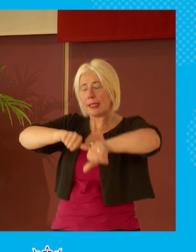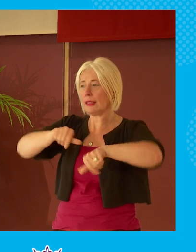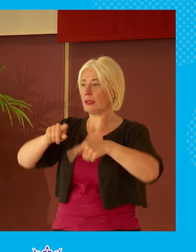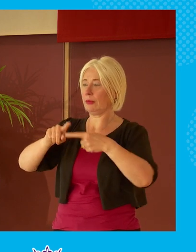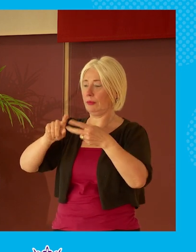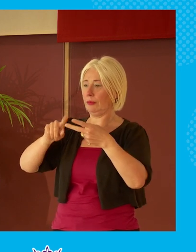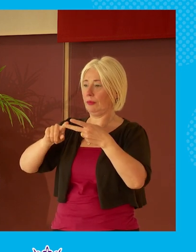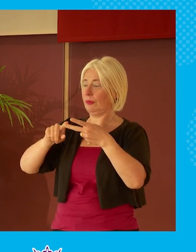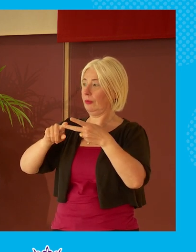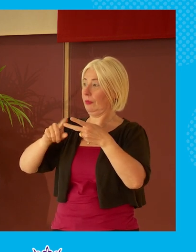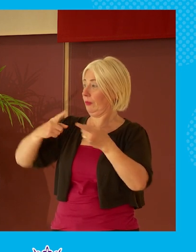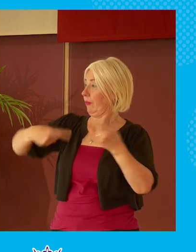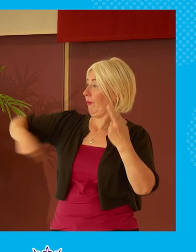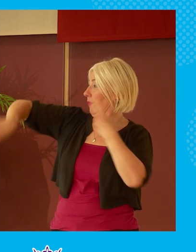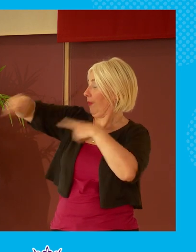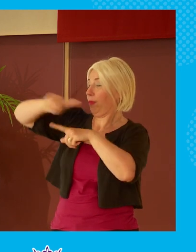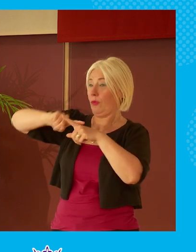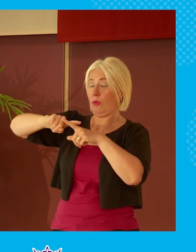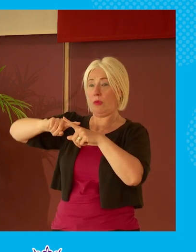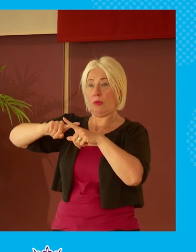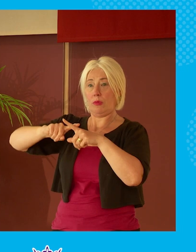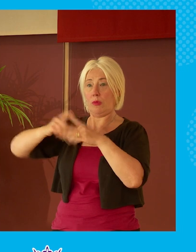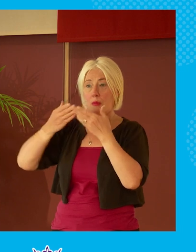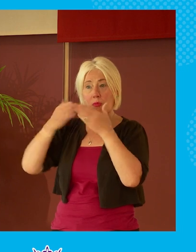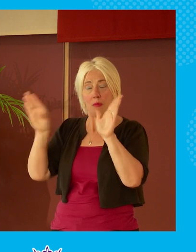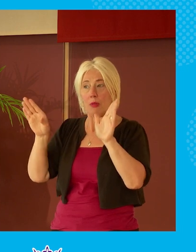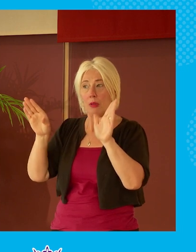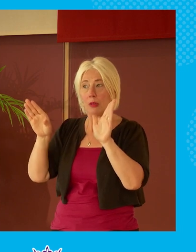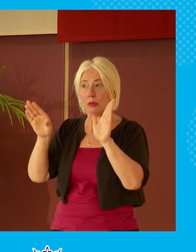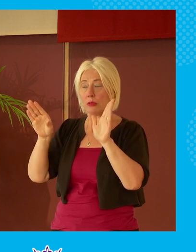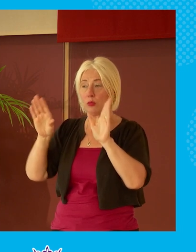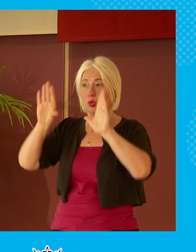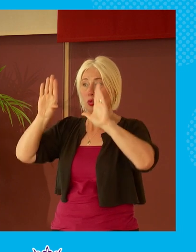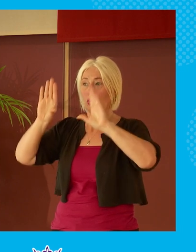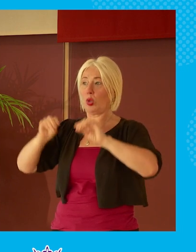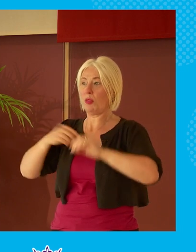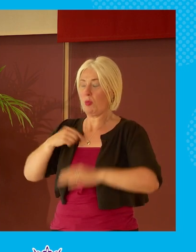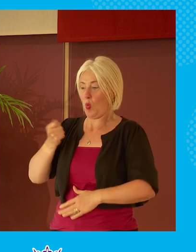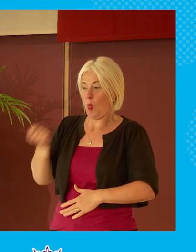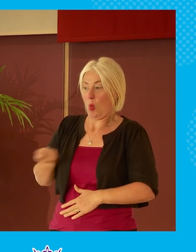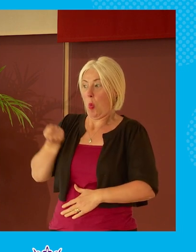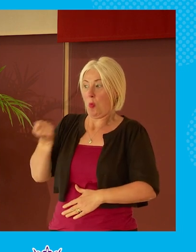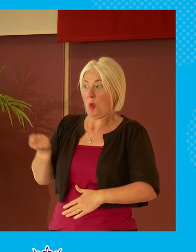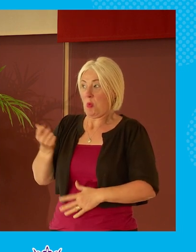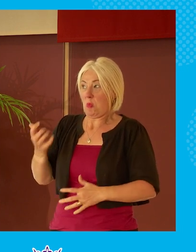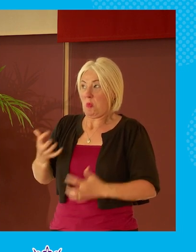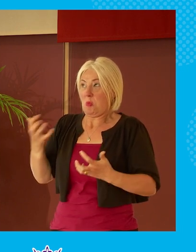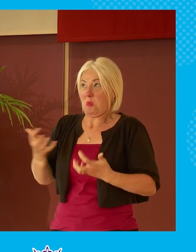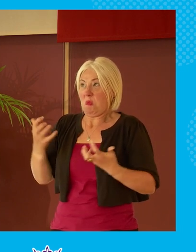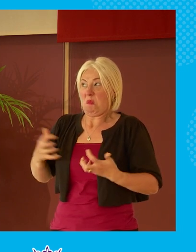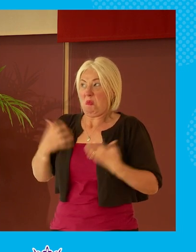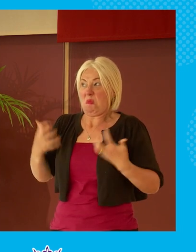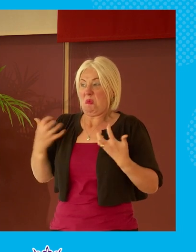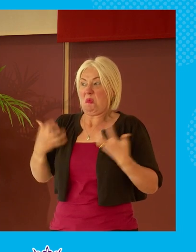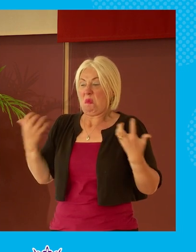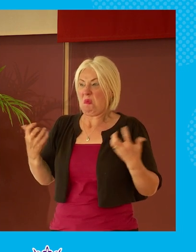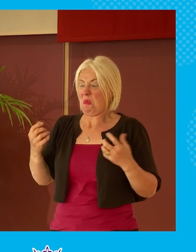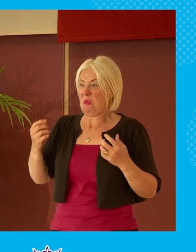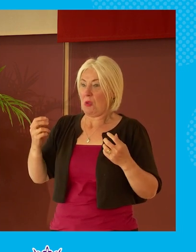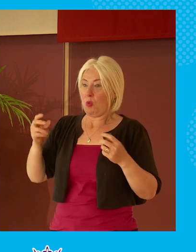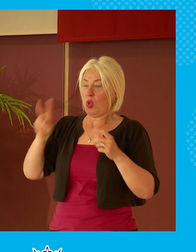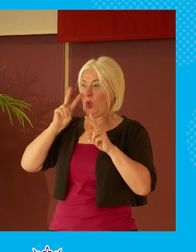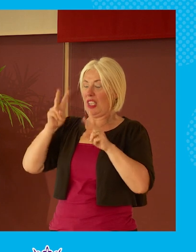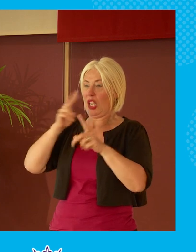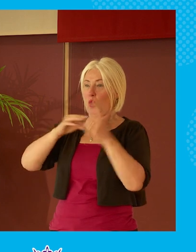as people uh need to stop uh allowing ourselves to be one up by people uh shouting on